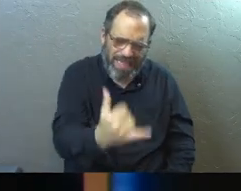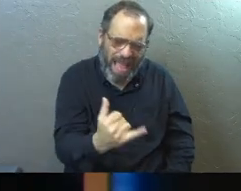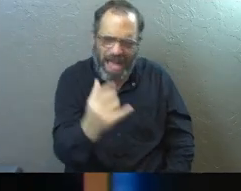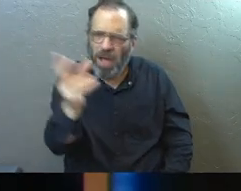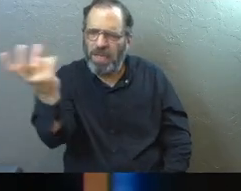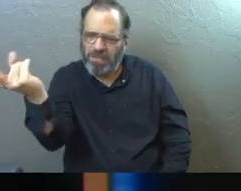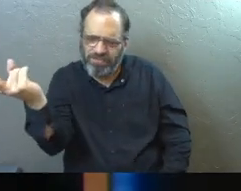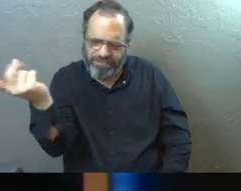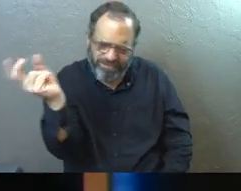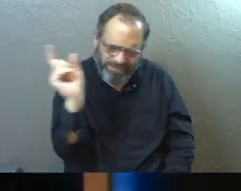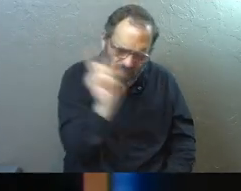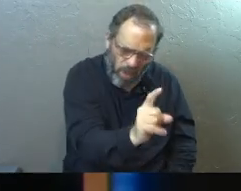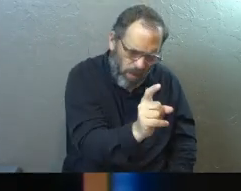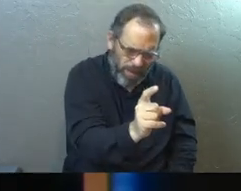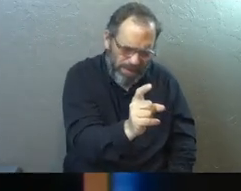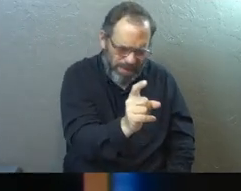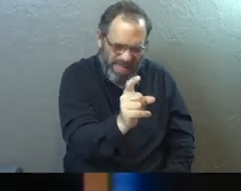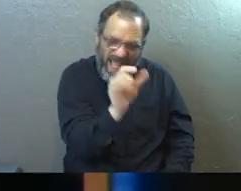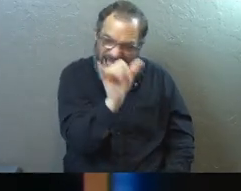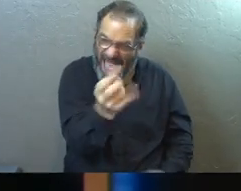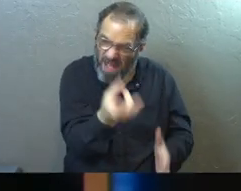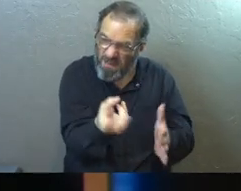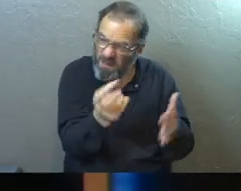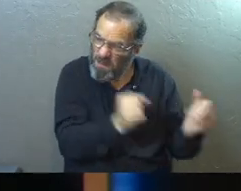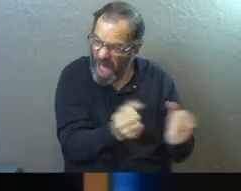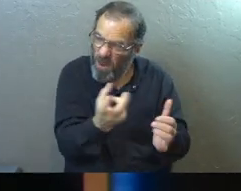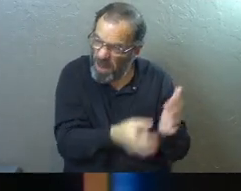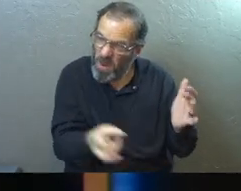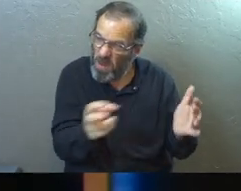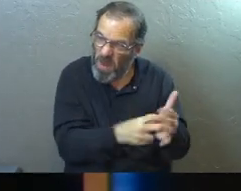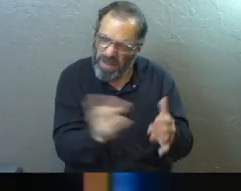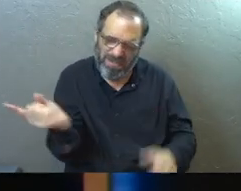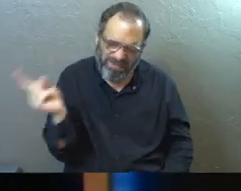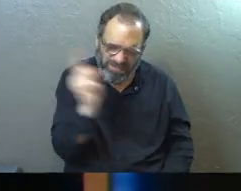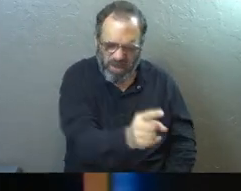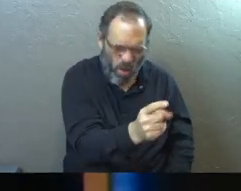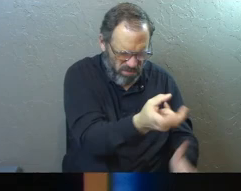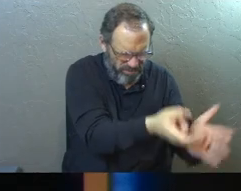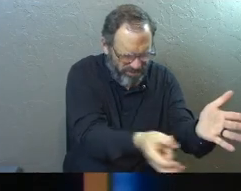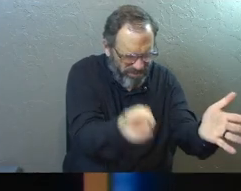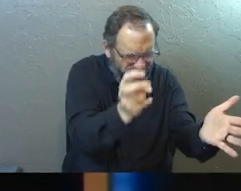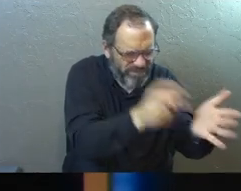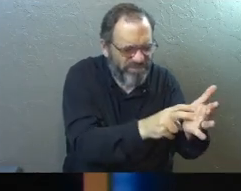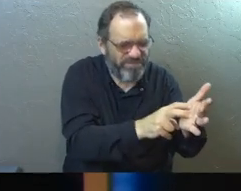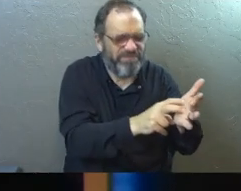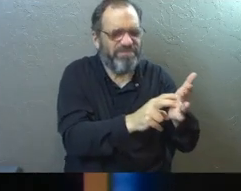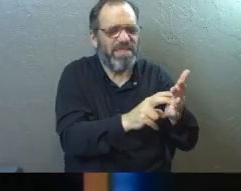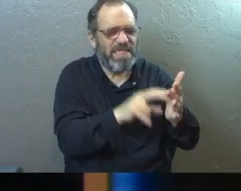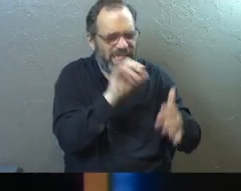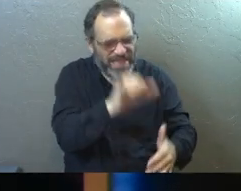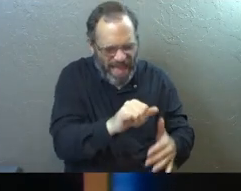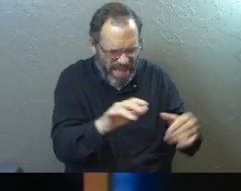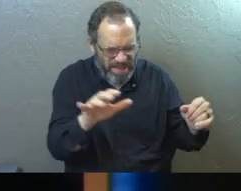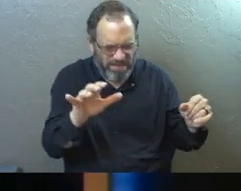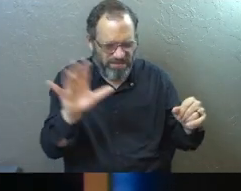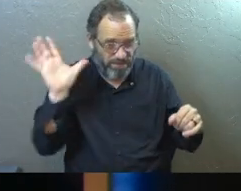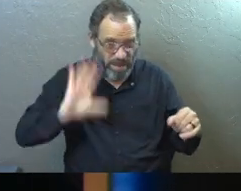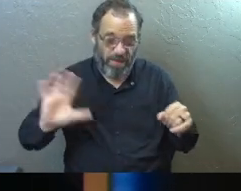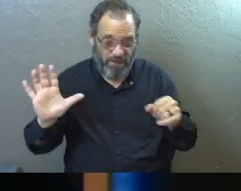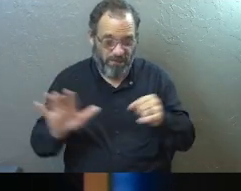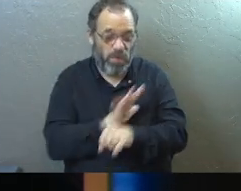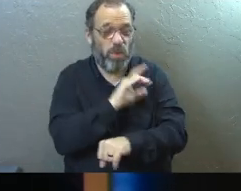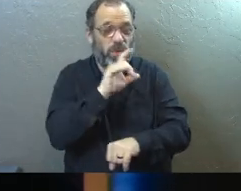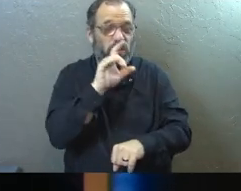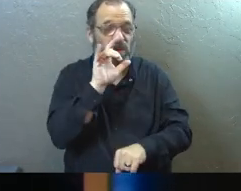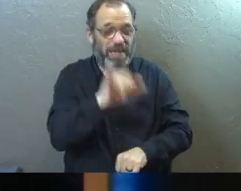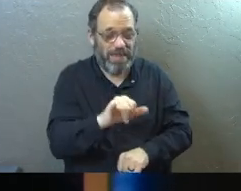resurrection power, God, that's good for us every single day, God, that can help us to walk back into the fullness that you've called us to,